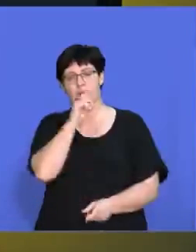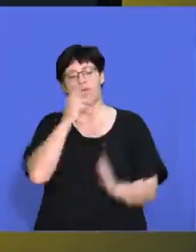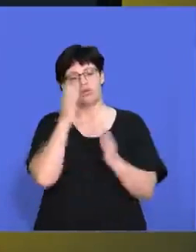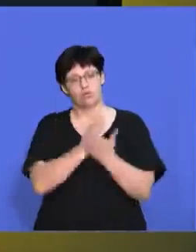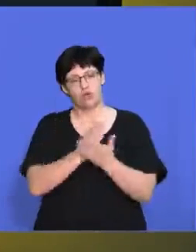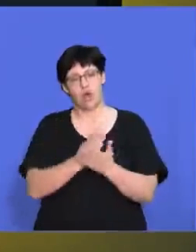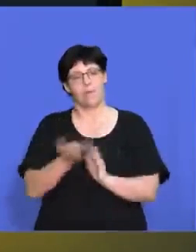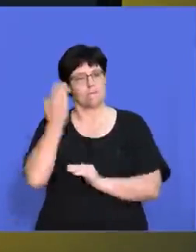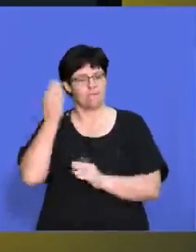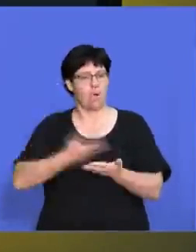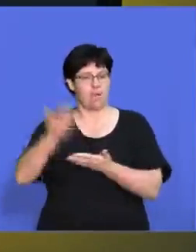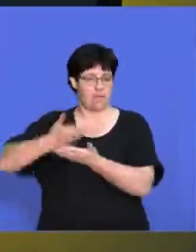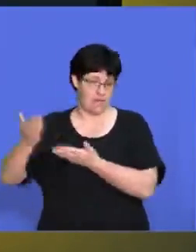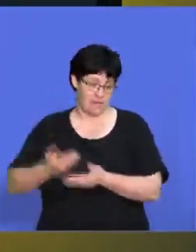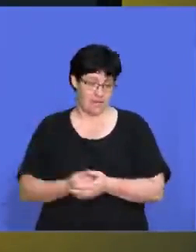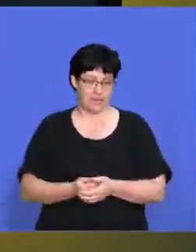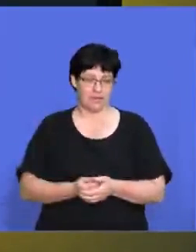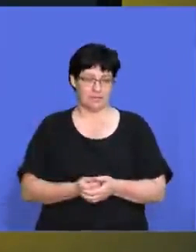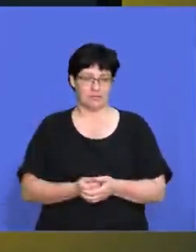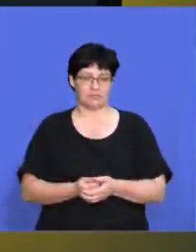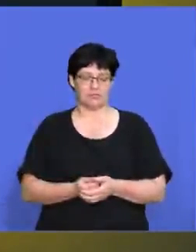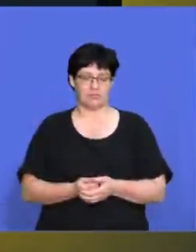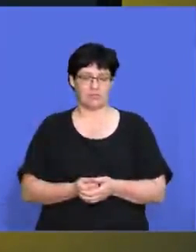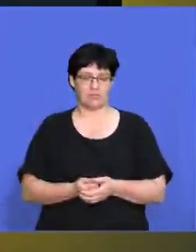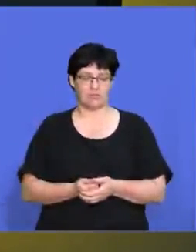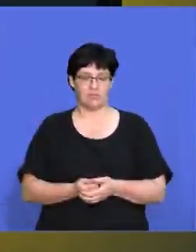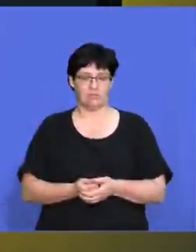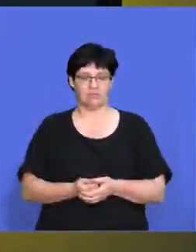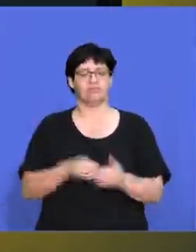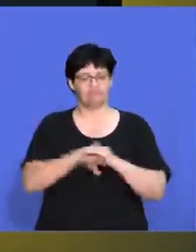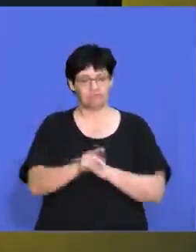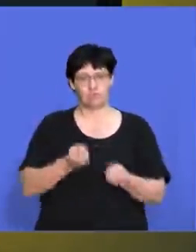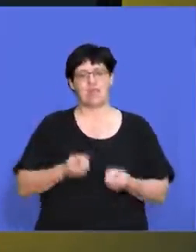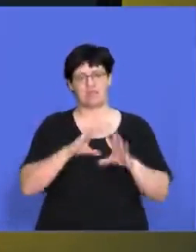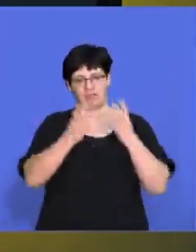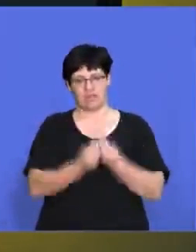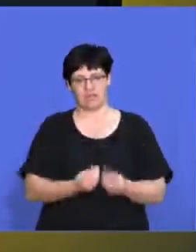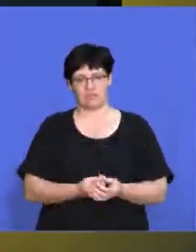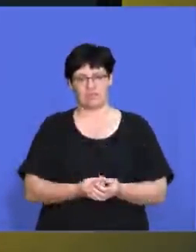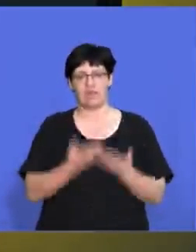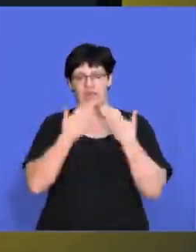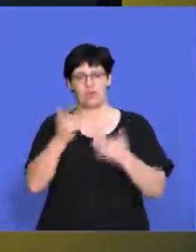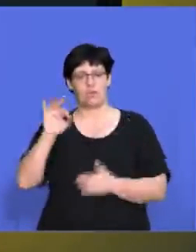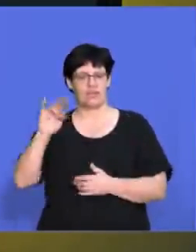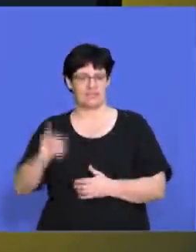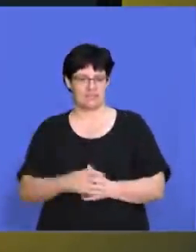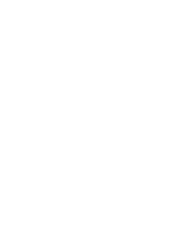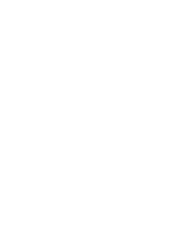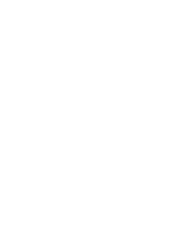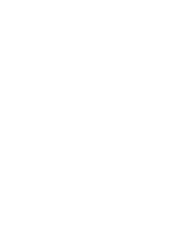prepared, uh, hard. Go through those, those past papers and, uh, and go out there and, and give it your all.